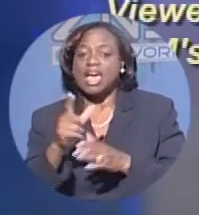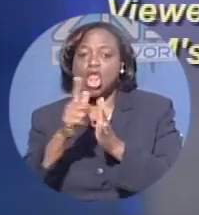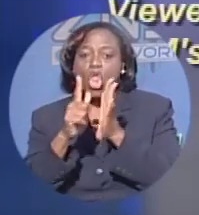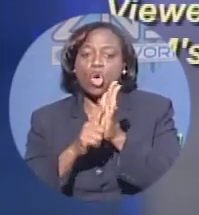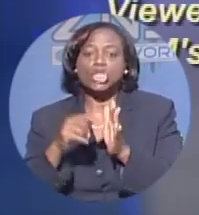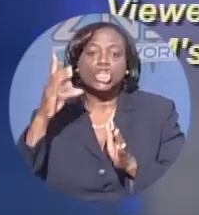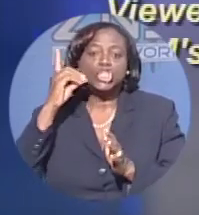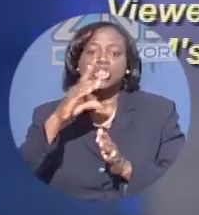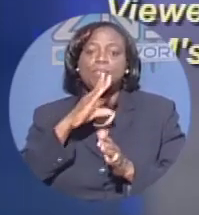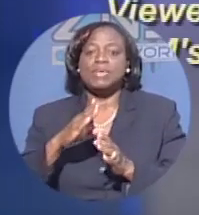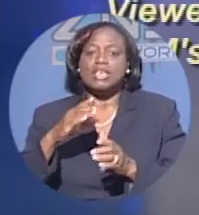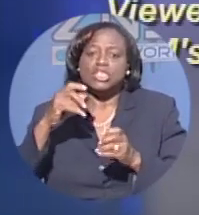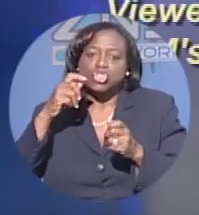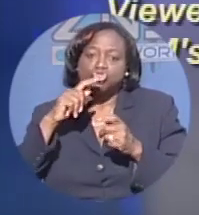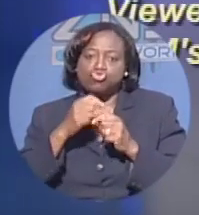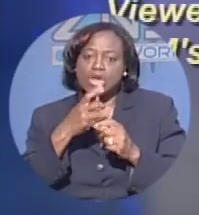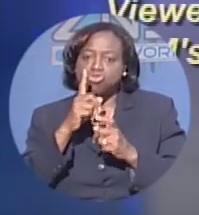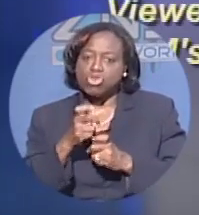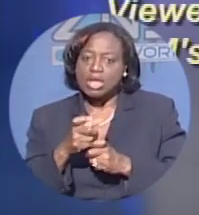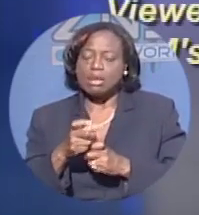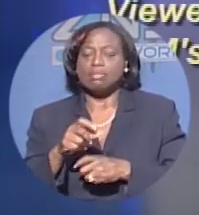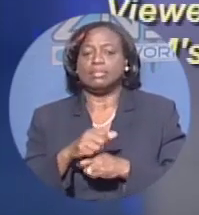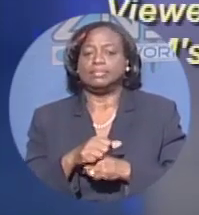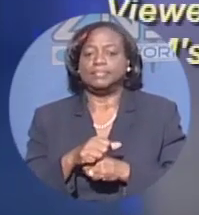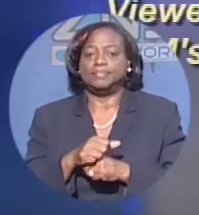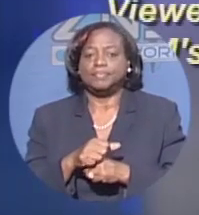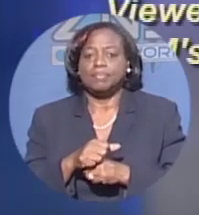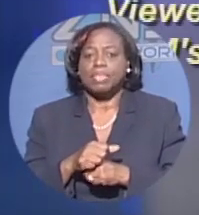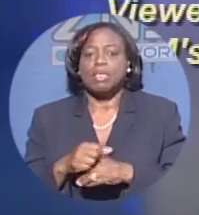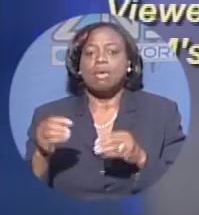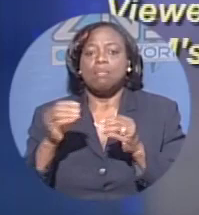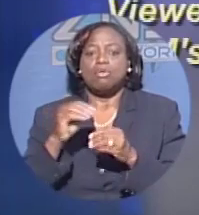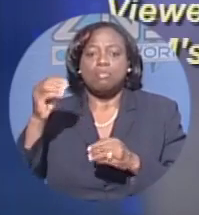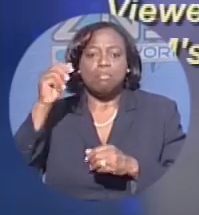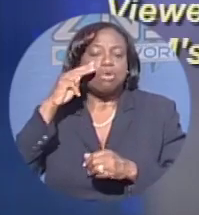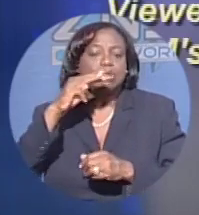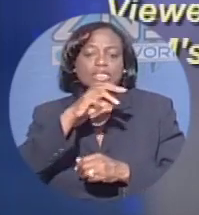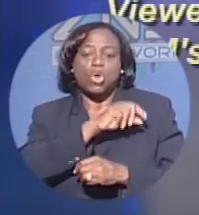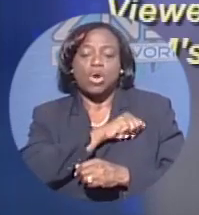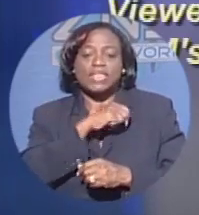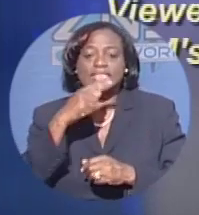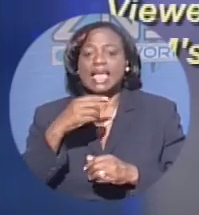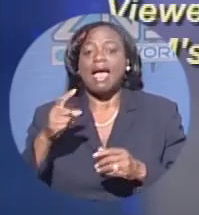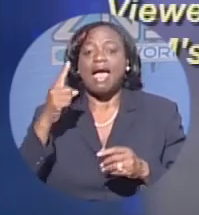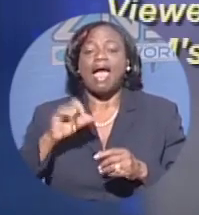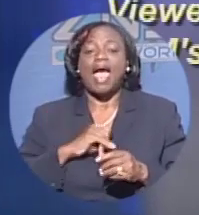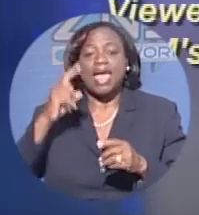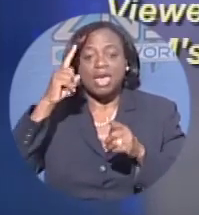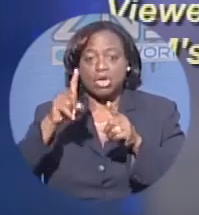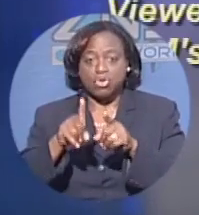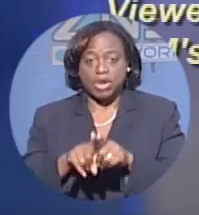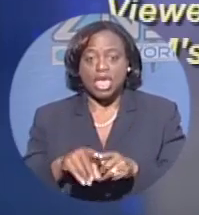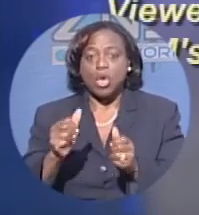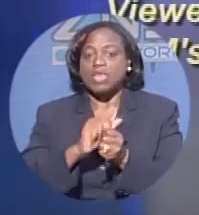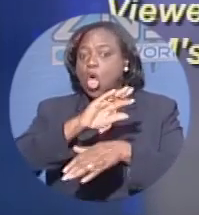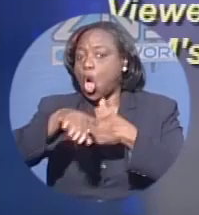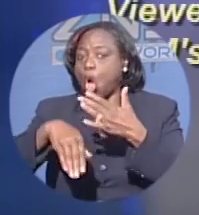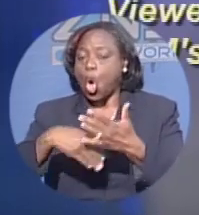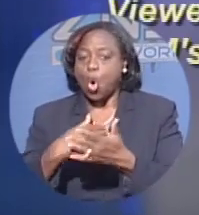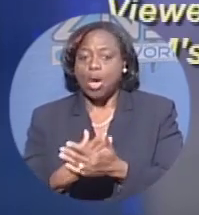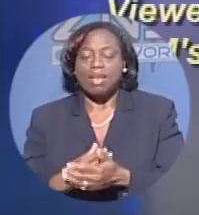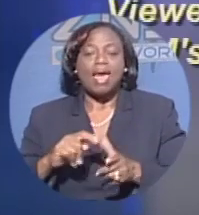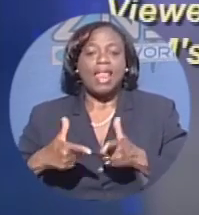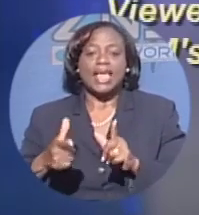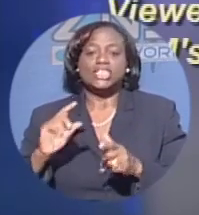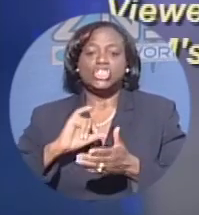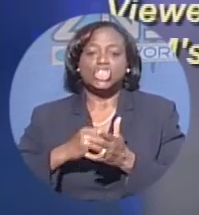At least 10 years for a gun, and 2 years for each bullet. Maurice Arthur said, I agree with the PM on all of the proposals. Let's just